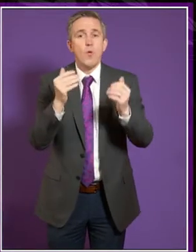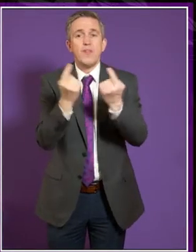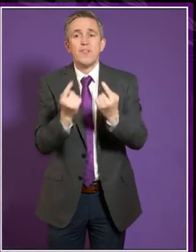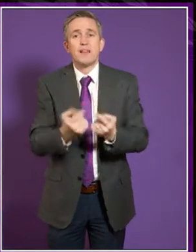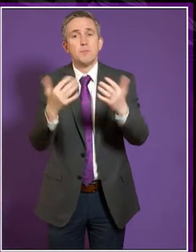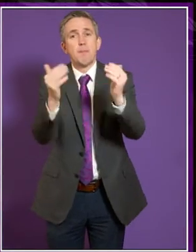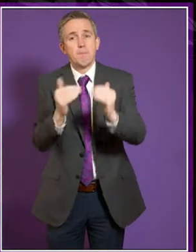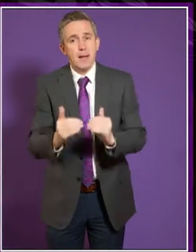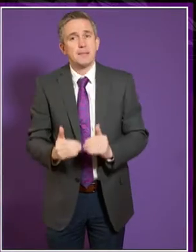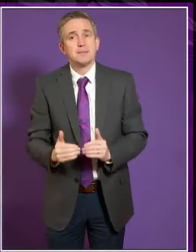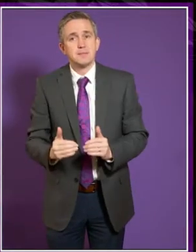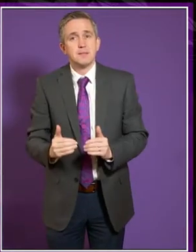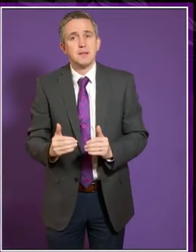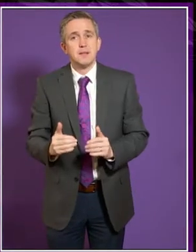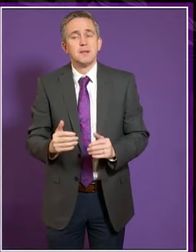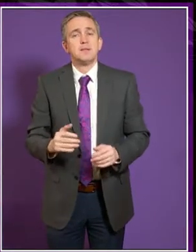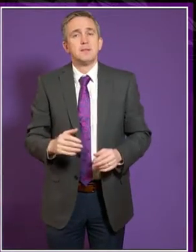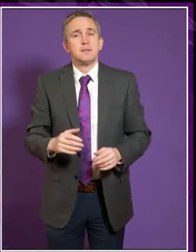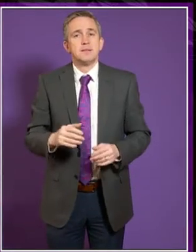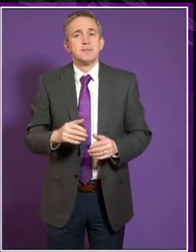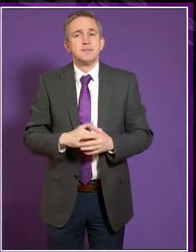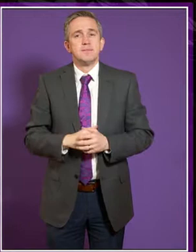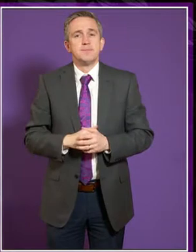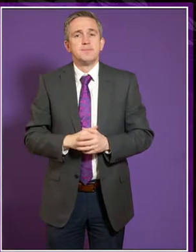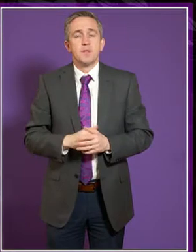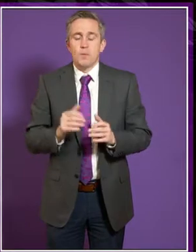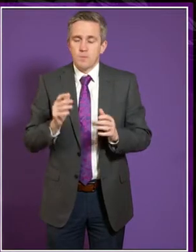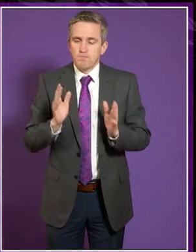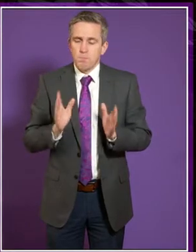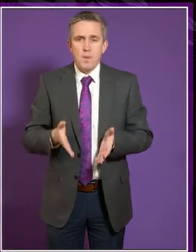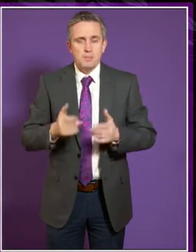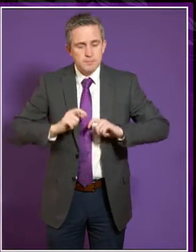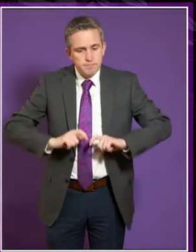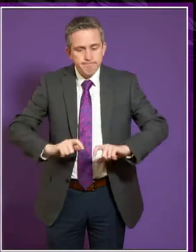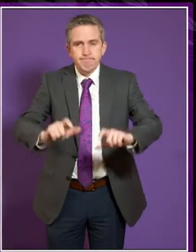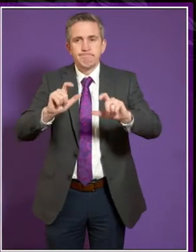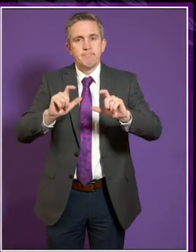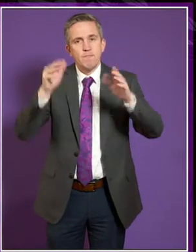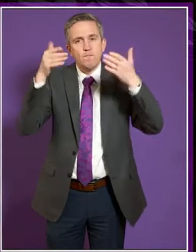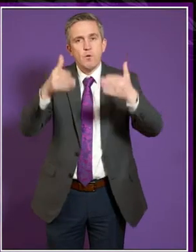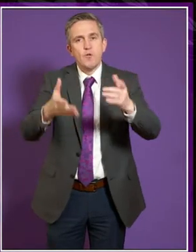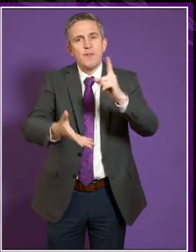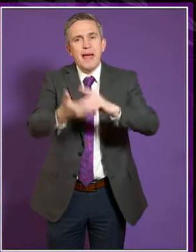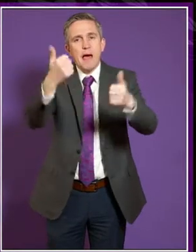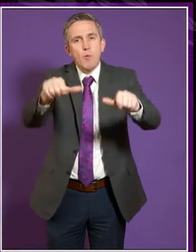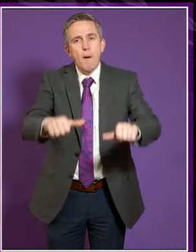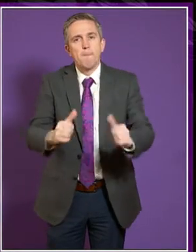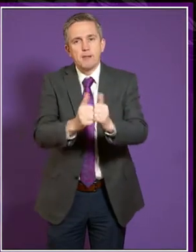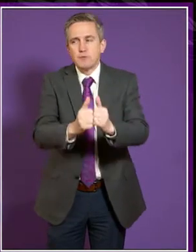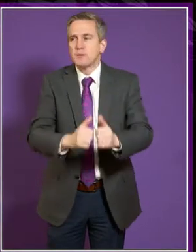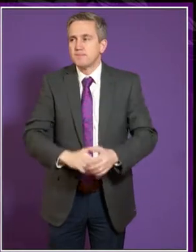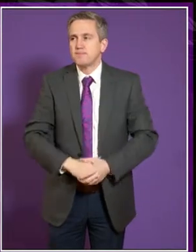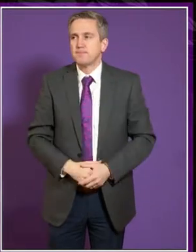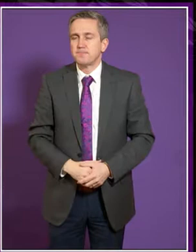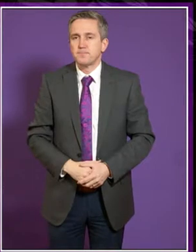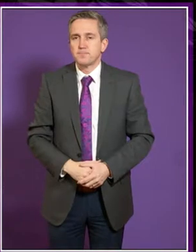balance to strike, but it's one that we need to keep on looking at, but keep that focus on the outcomes. I also think thanks